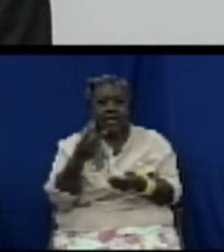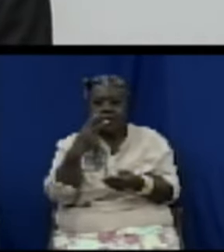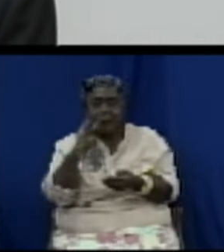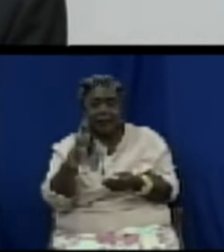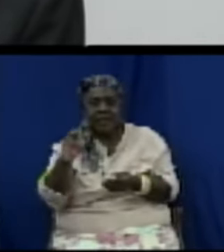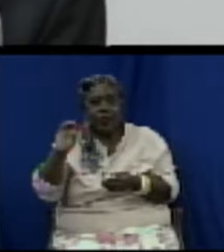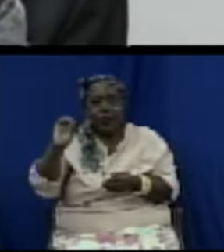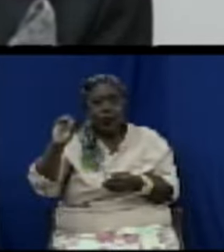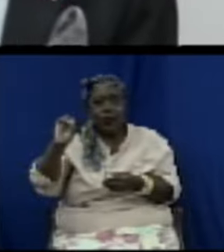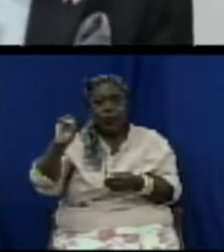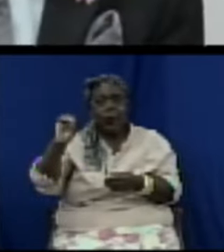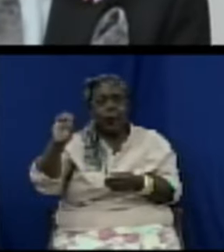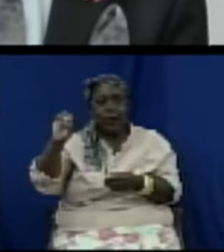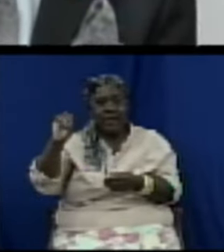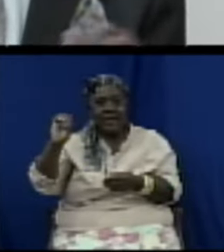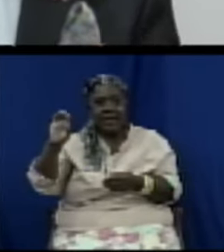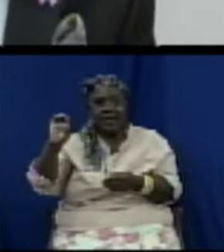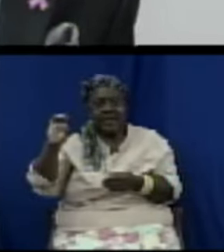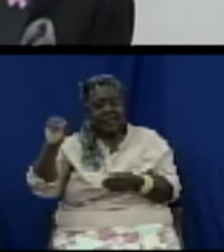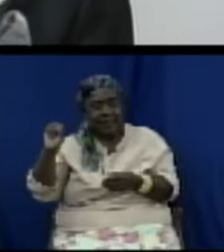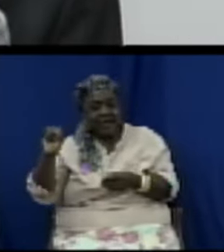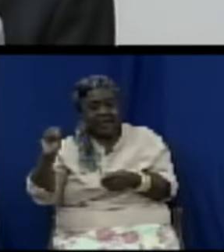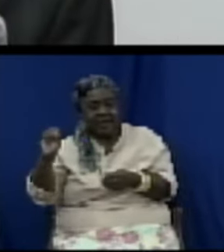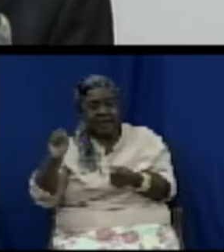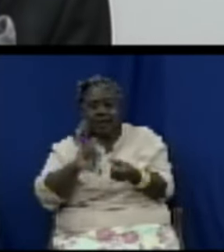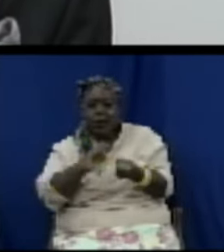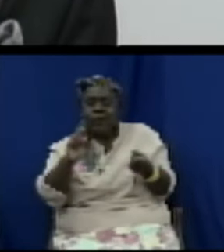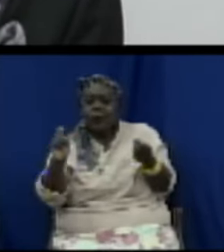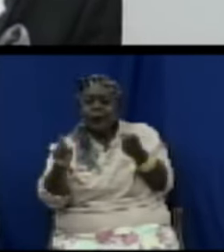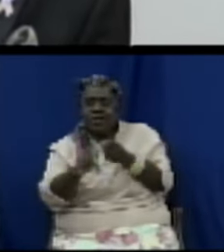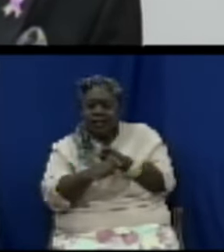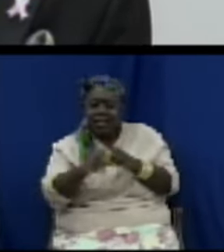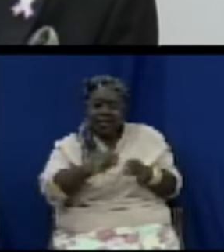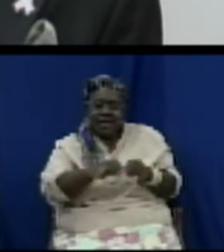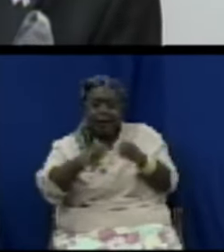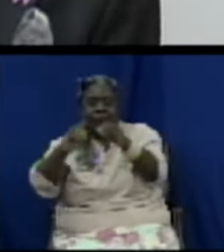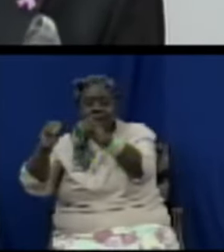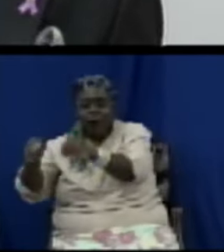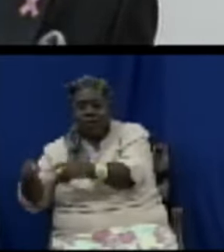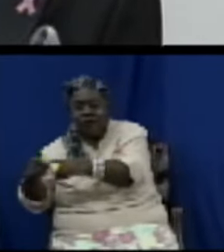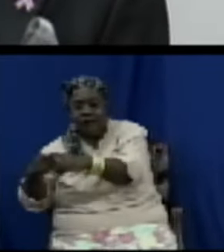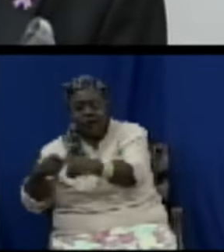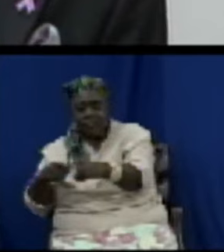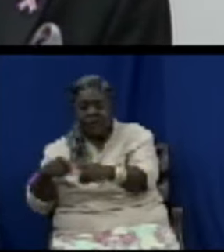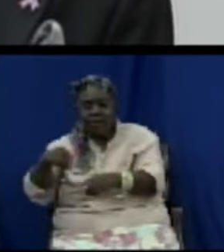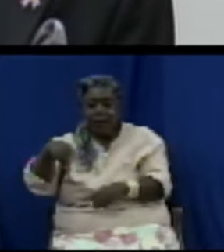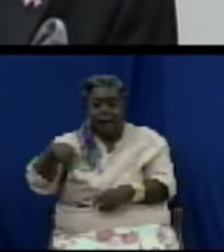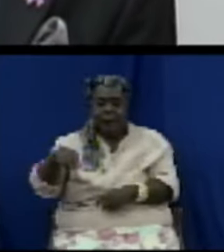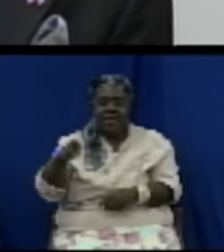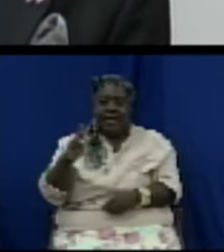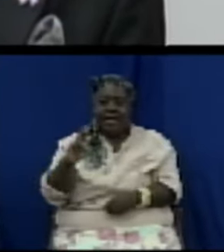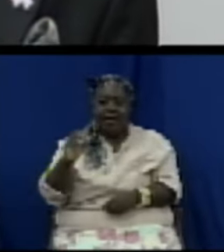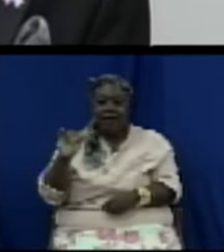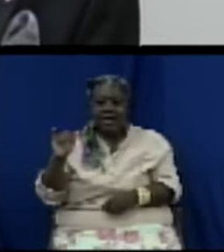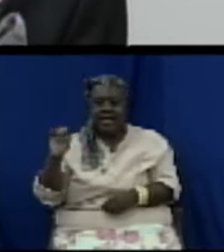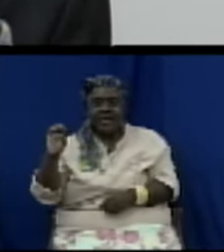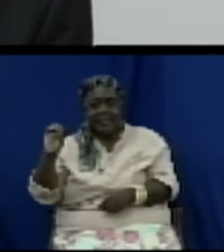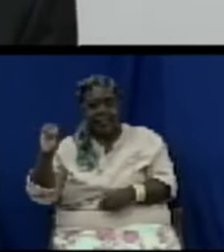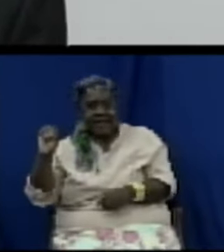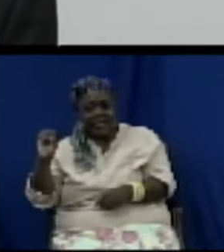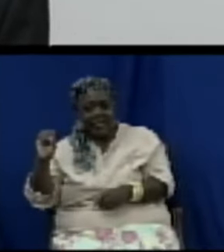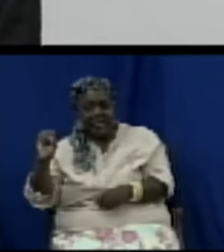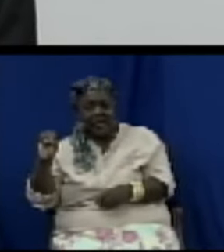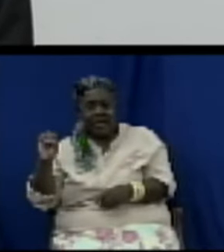from exchange controls and price controls and to move